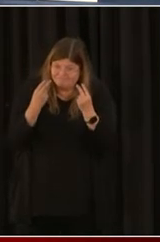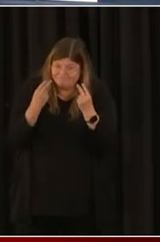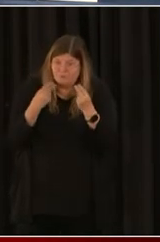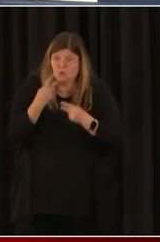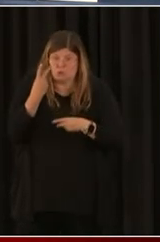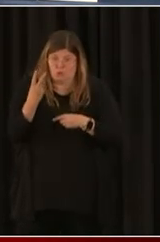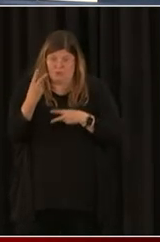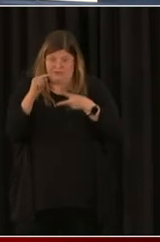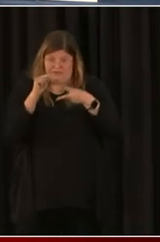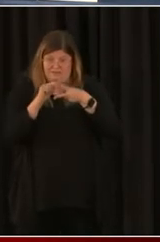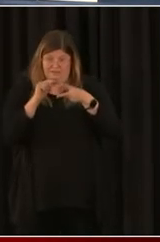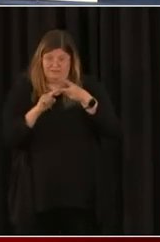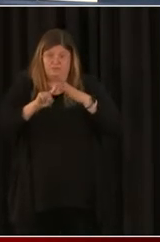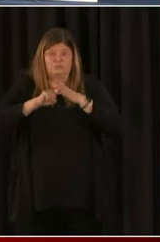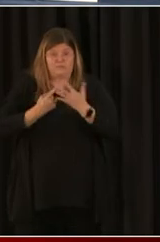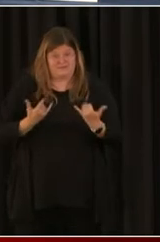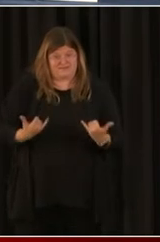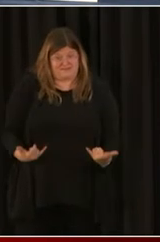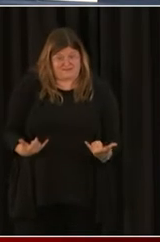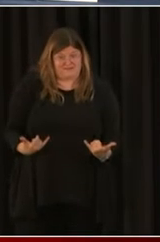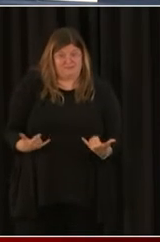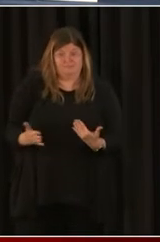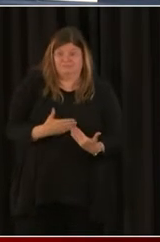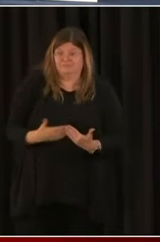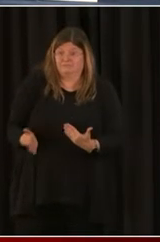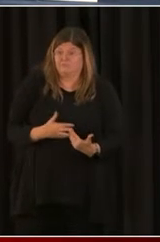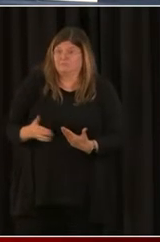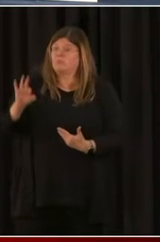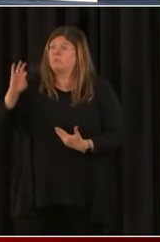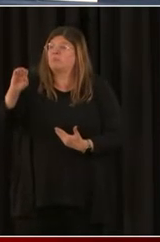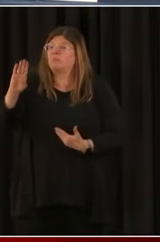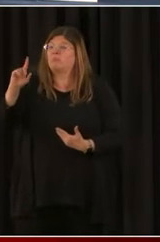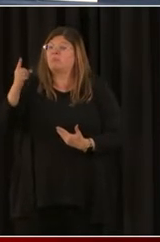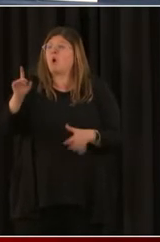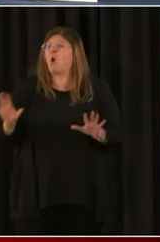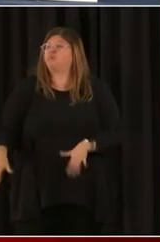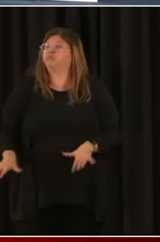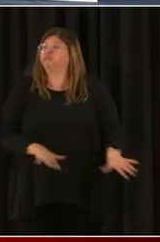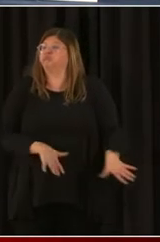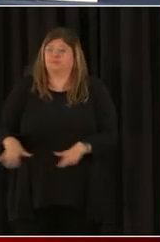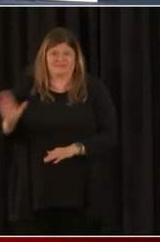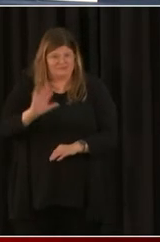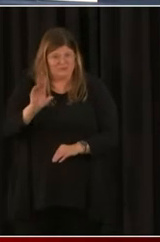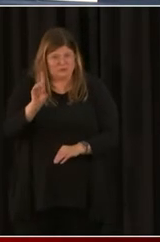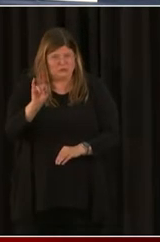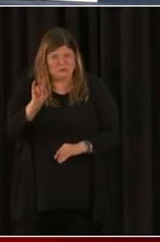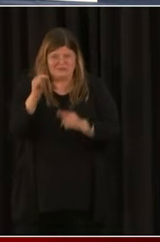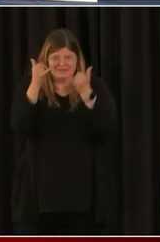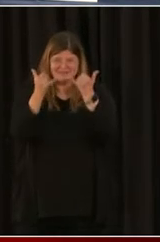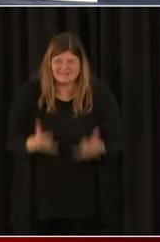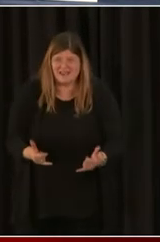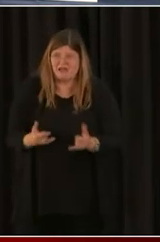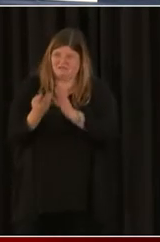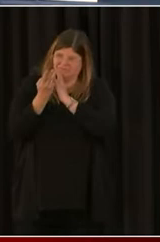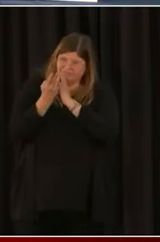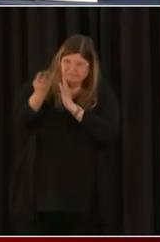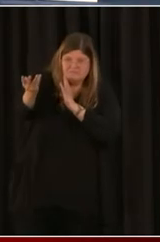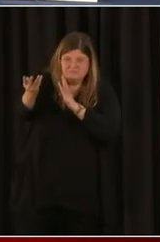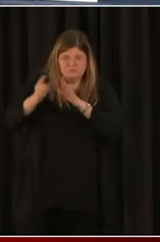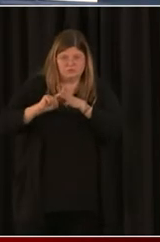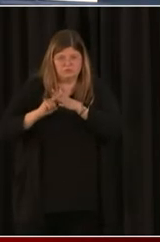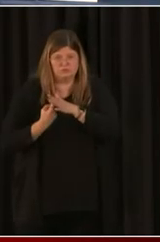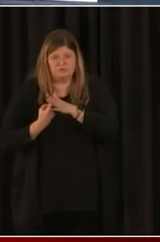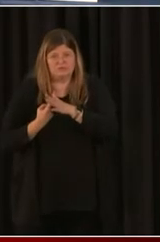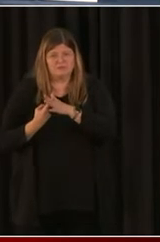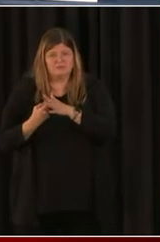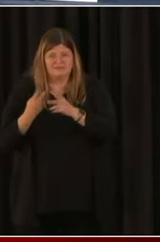doesn't matter if it's not ready. It doesn't matter if it's not going to be open until the end of this month. Get ready now and get in line. So, figure